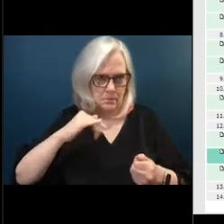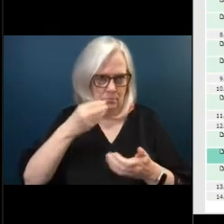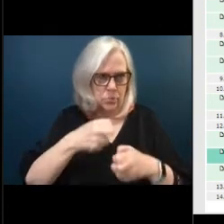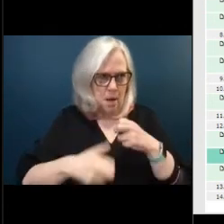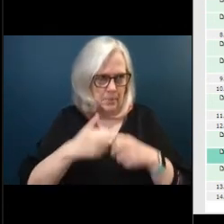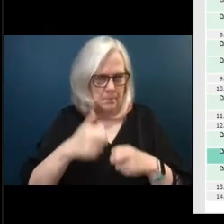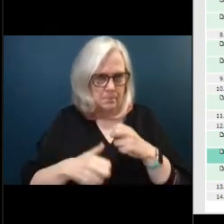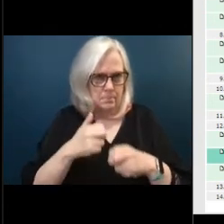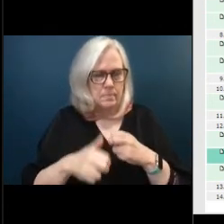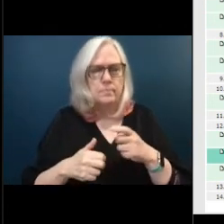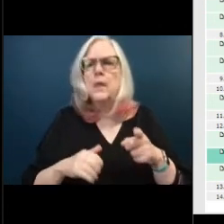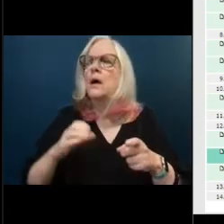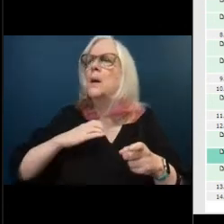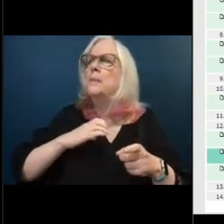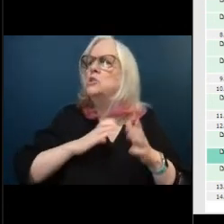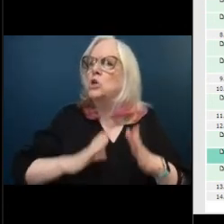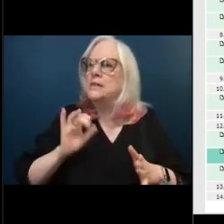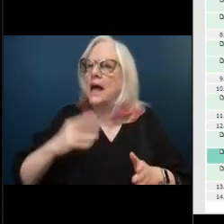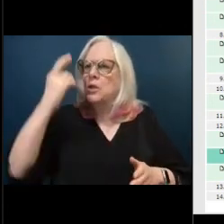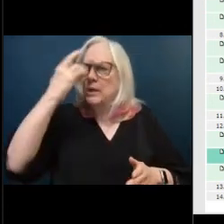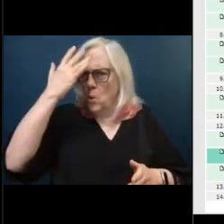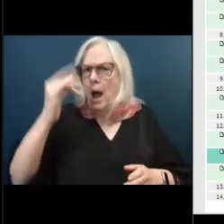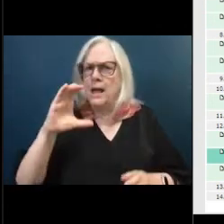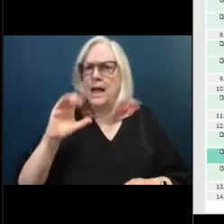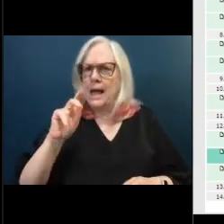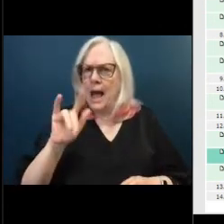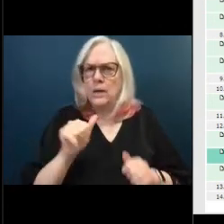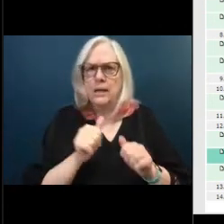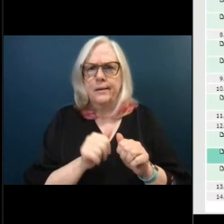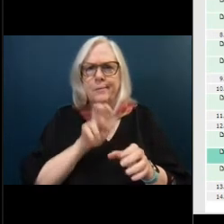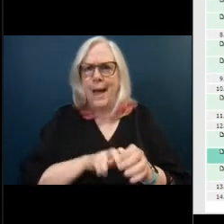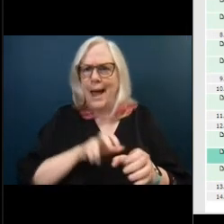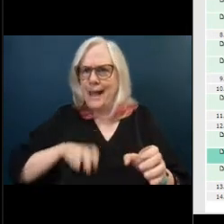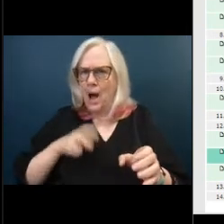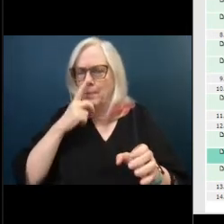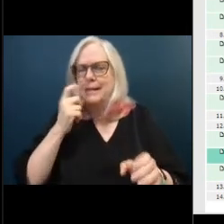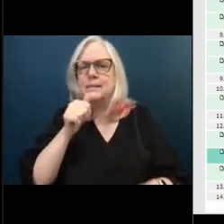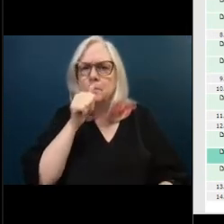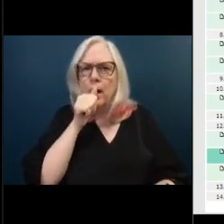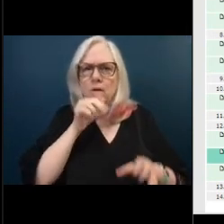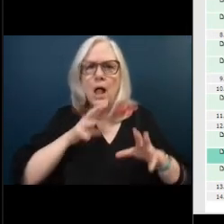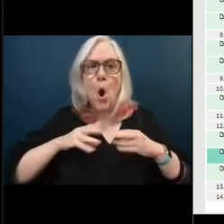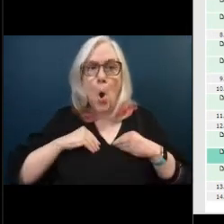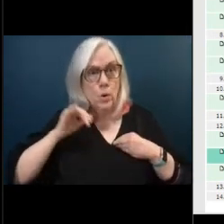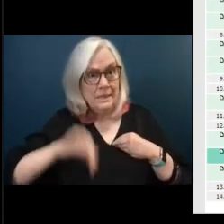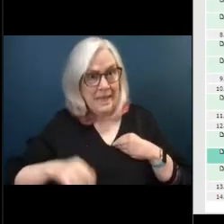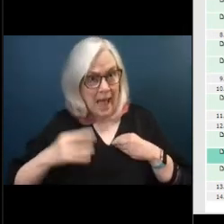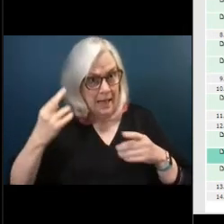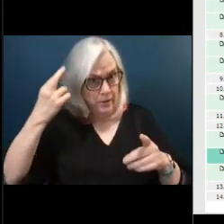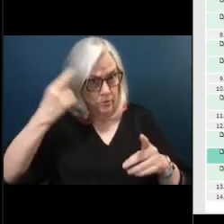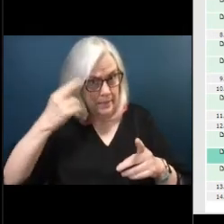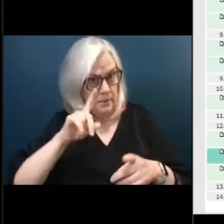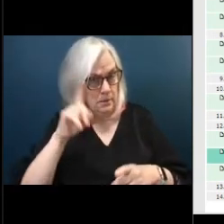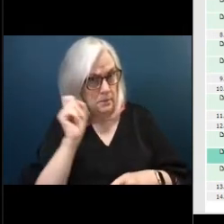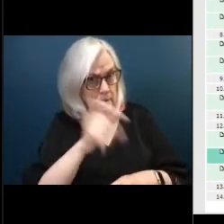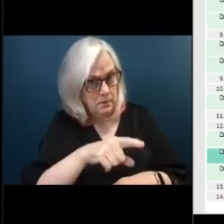is that the reason why the county backed out because it's privately owned or do you know at least based on some